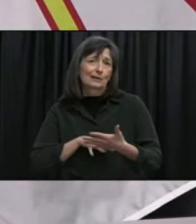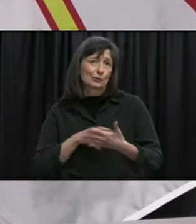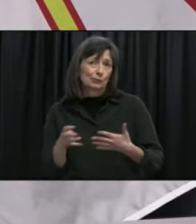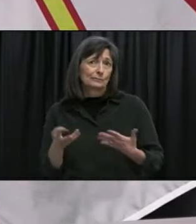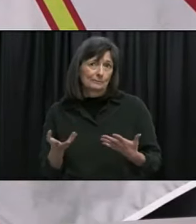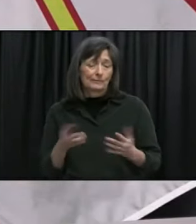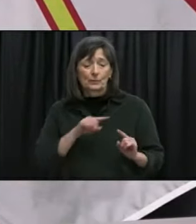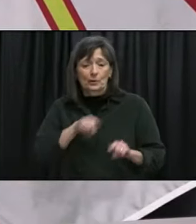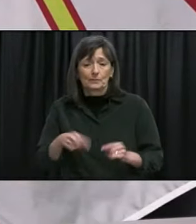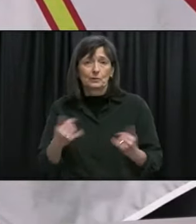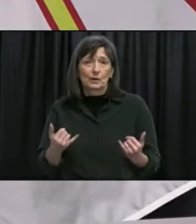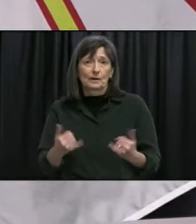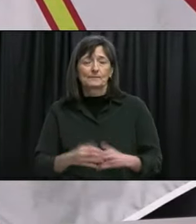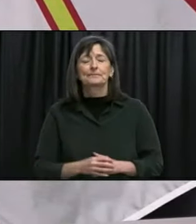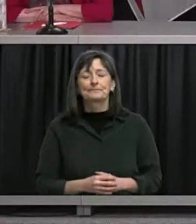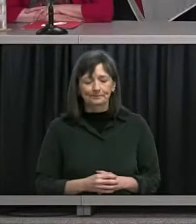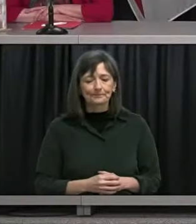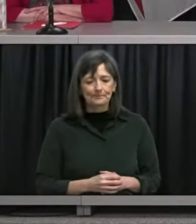okay